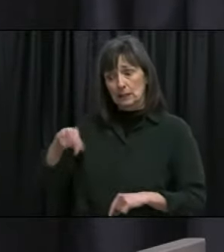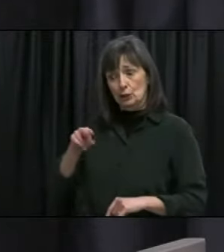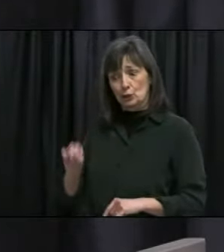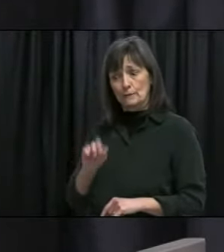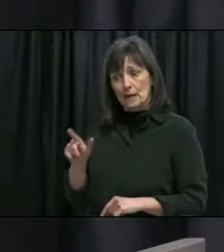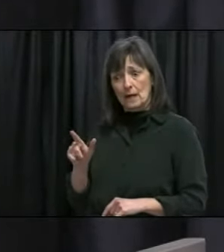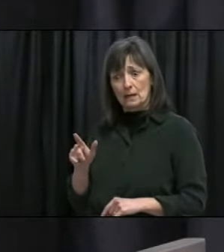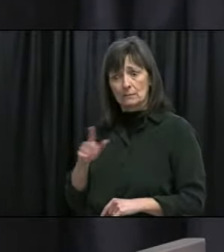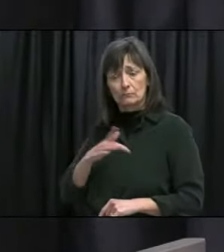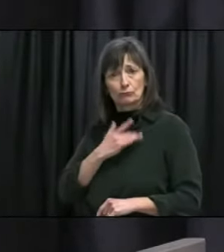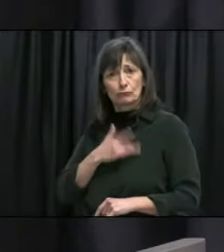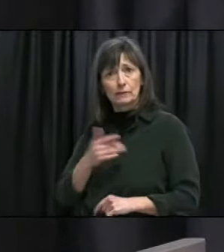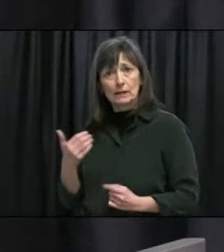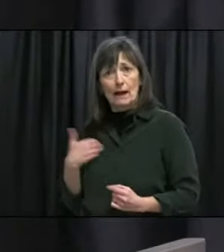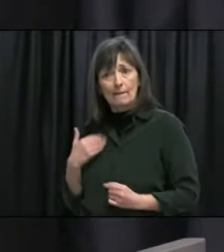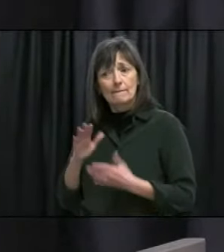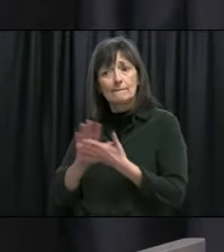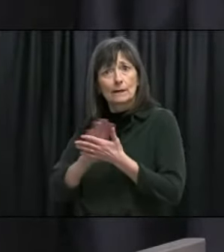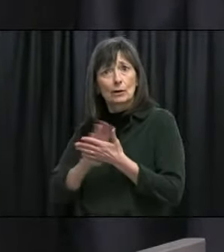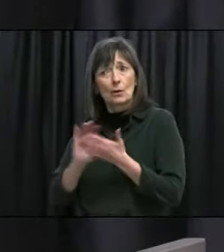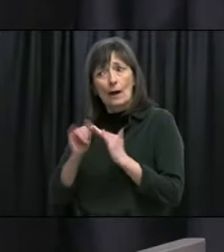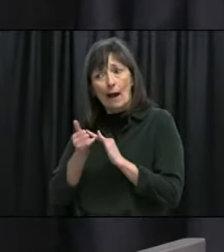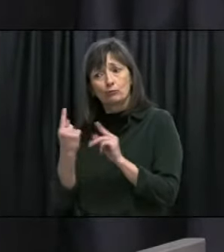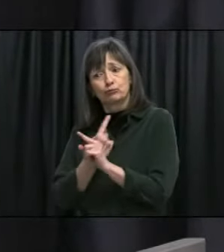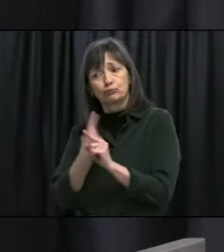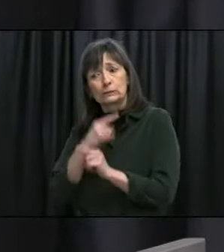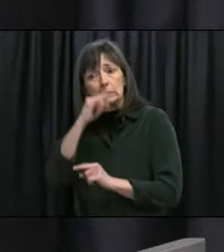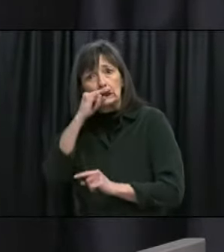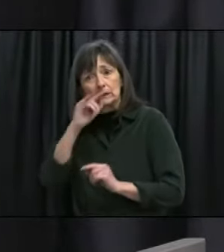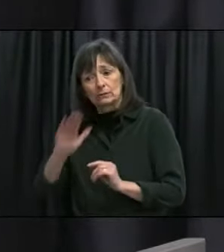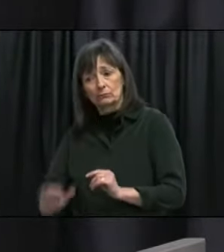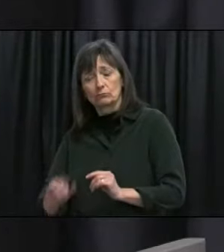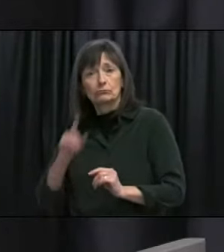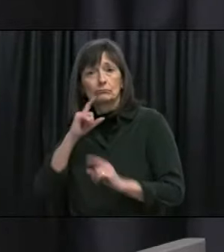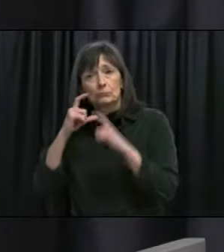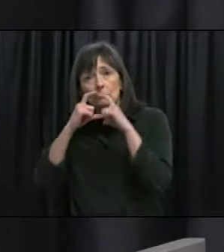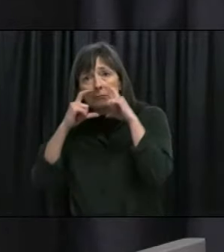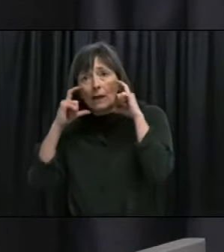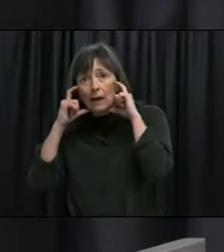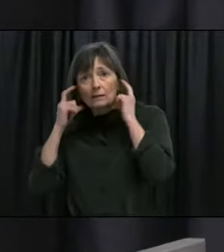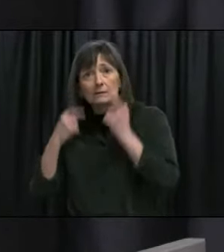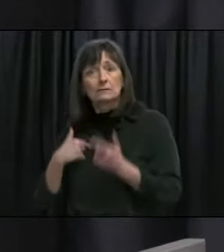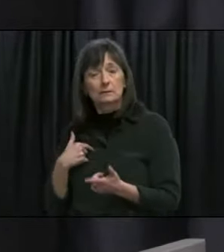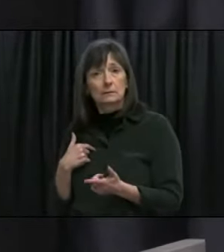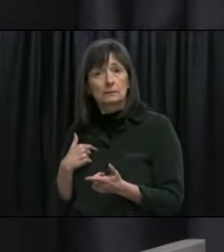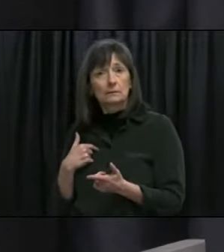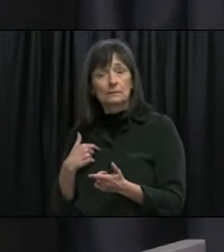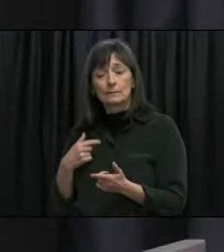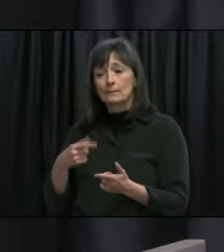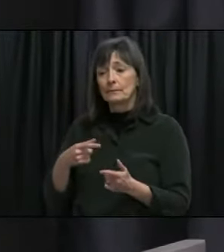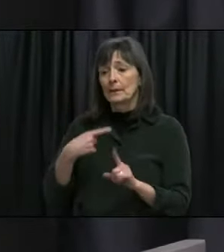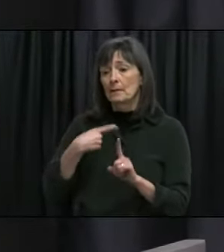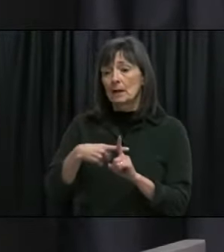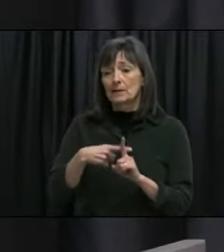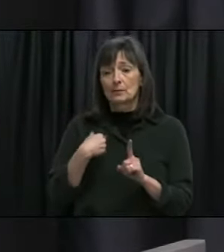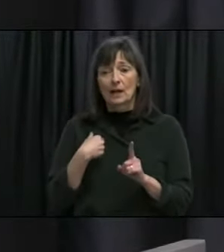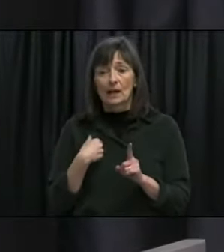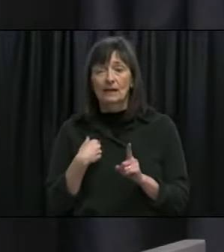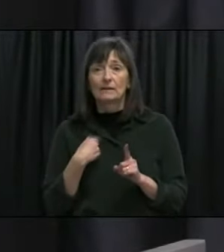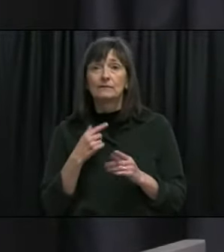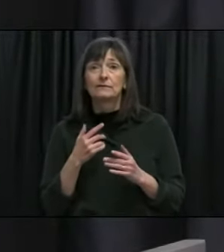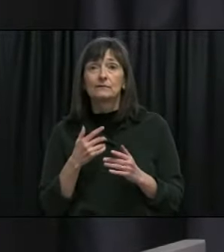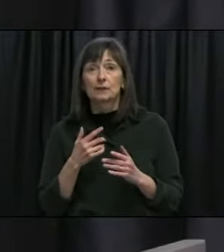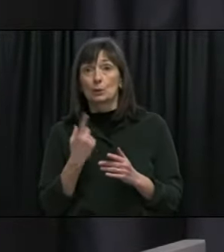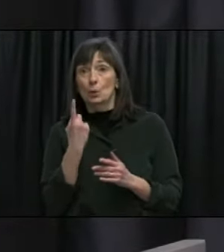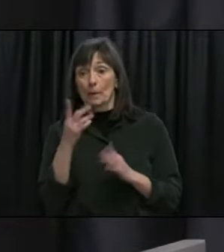think it's still online about how to wear a mask and we had our infection prevention and control nurse specialist come on and